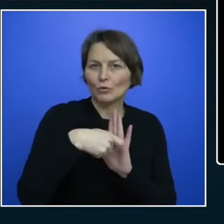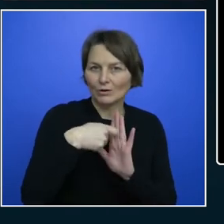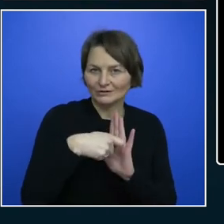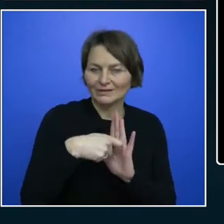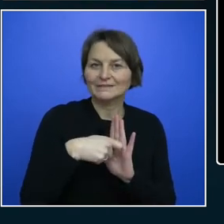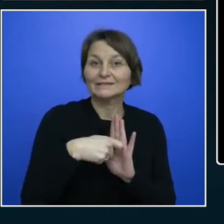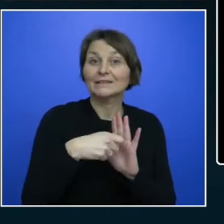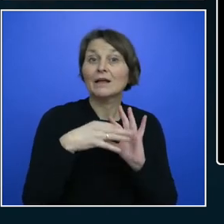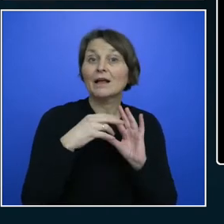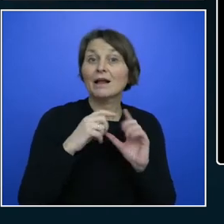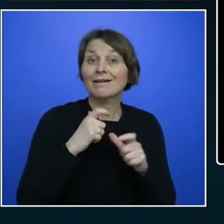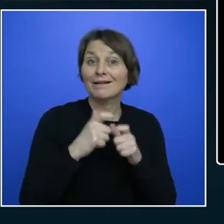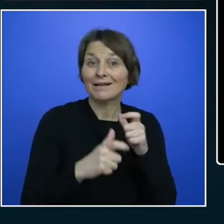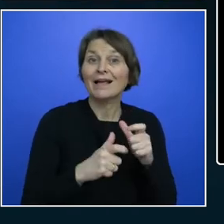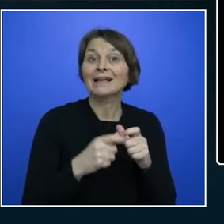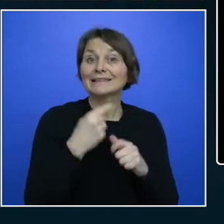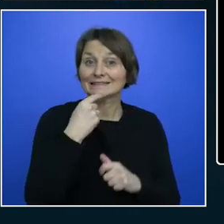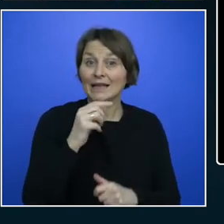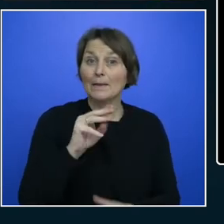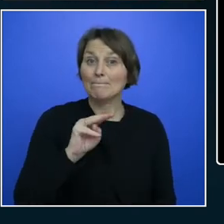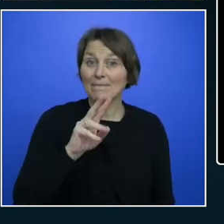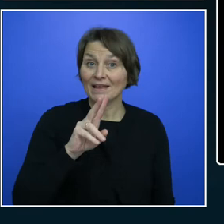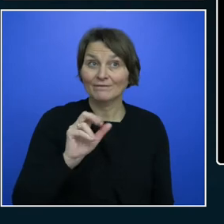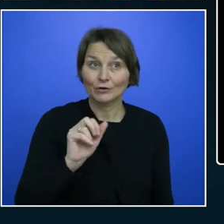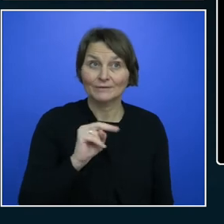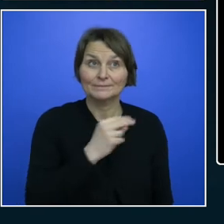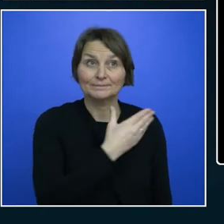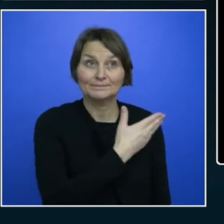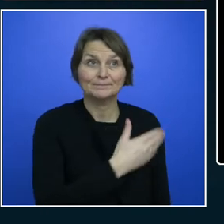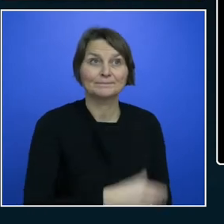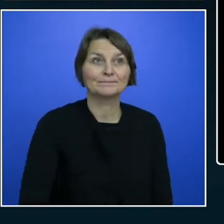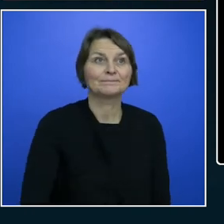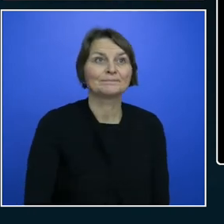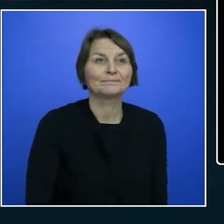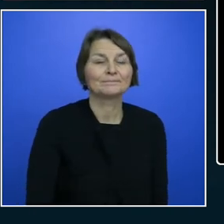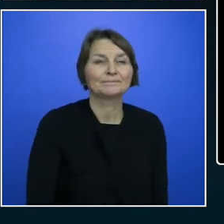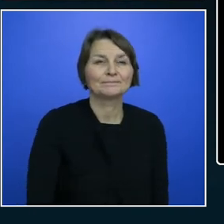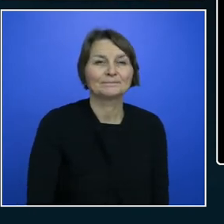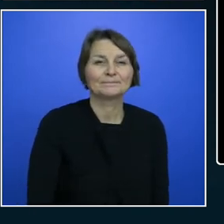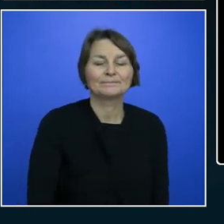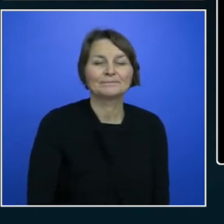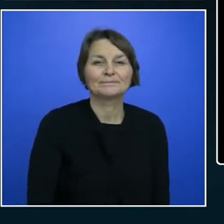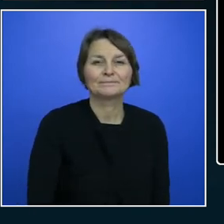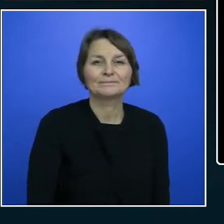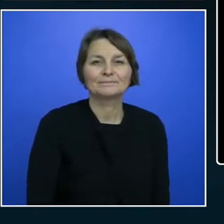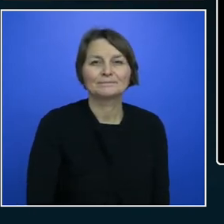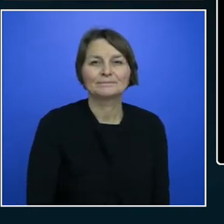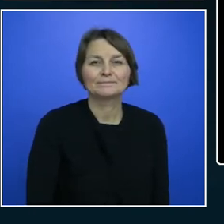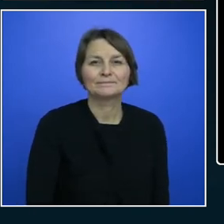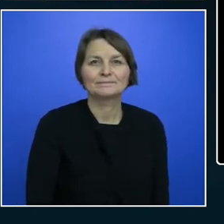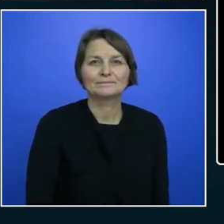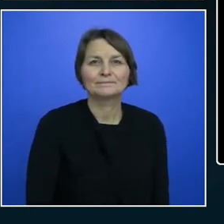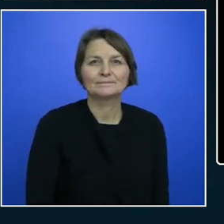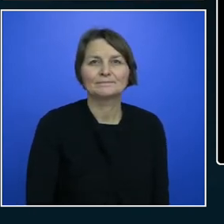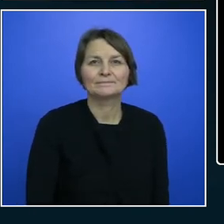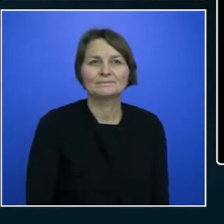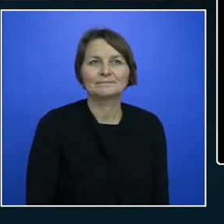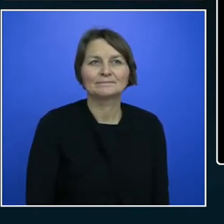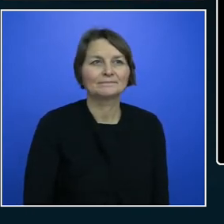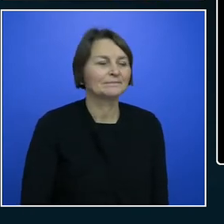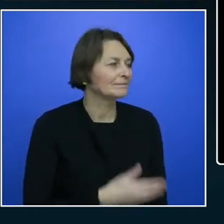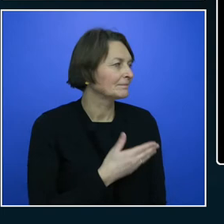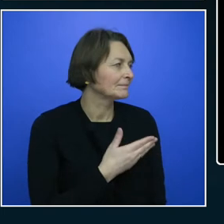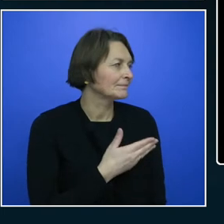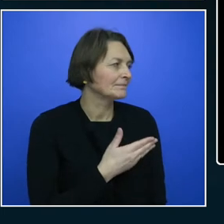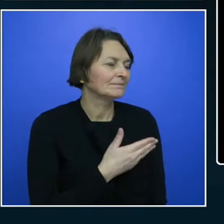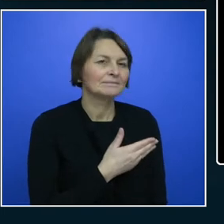I'm going to say Maven because we've got some tests. I've got all of the nice Maven commands already built for me there. I'm going to go save and